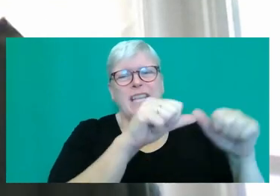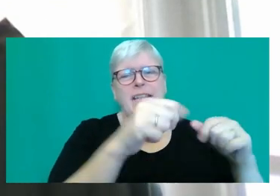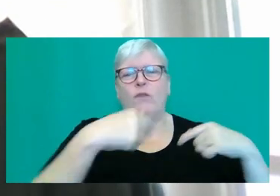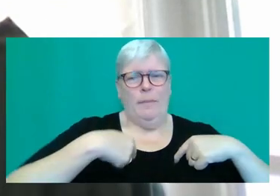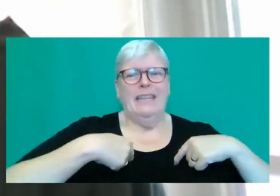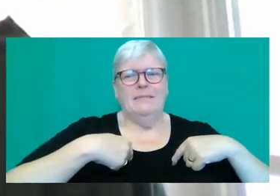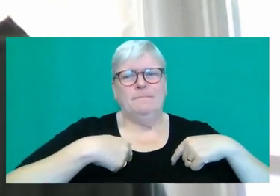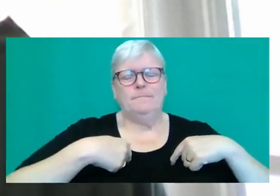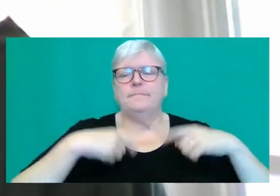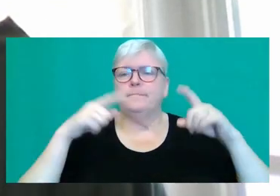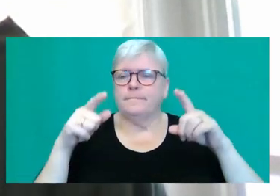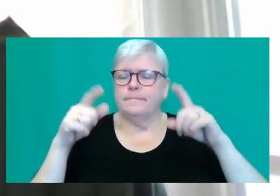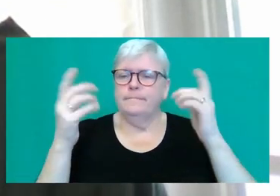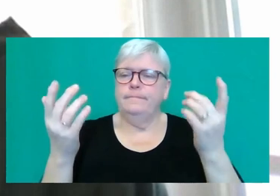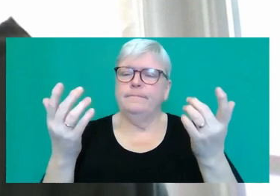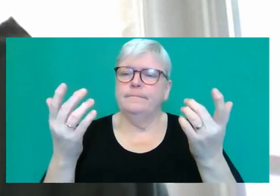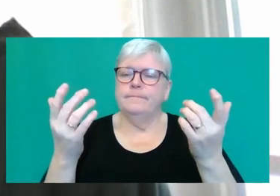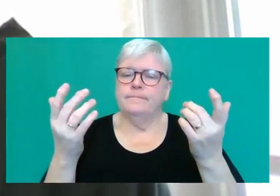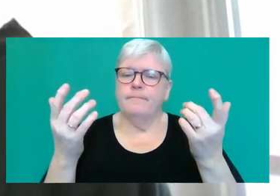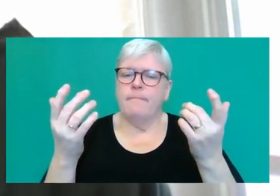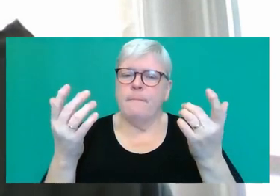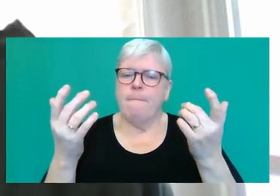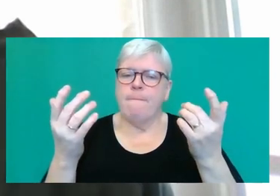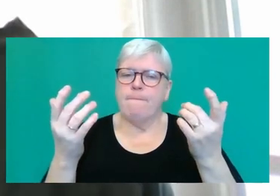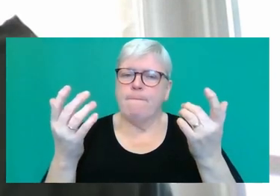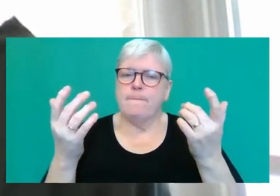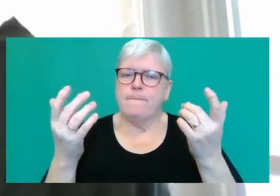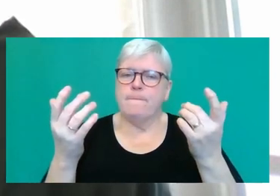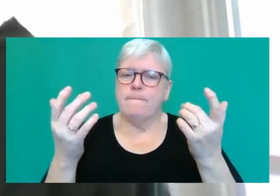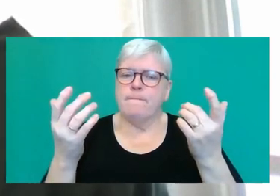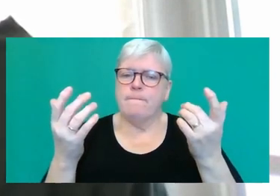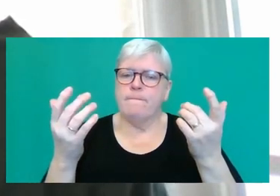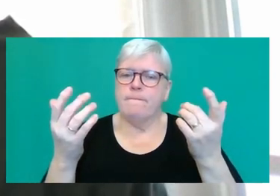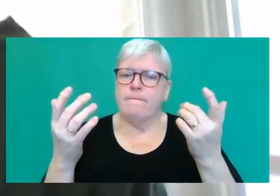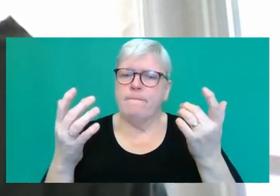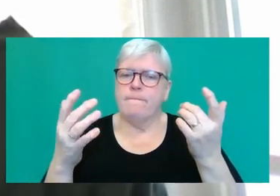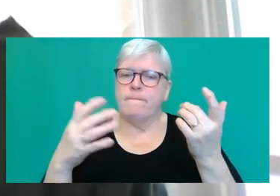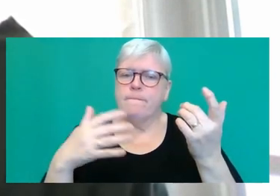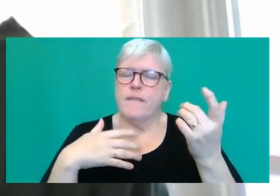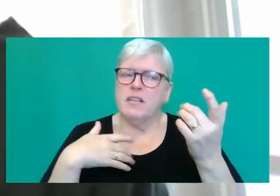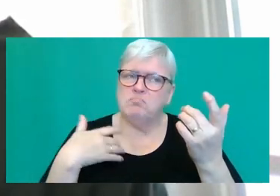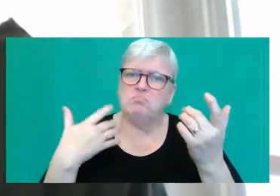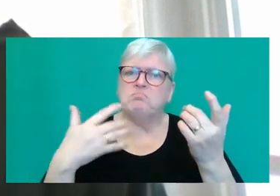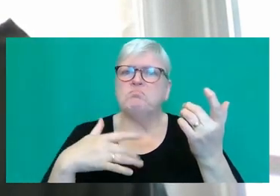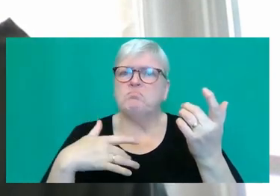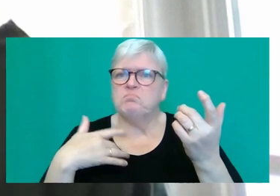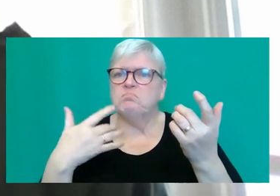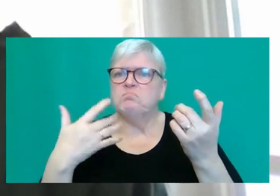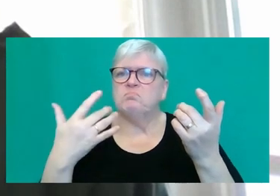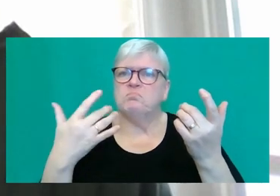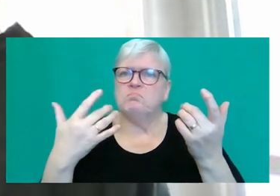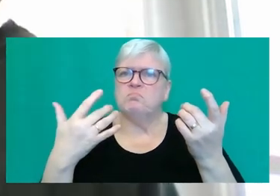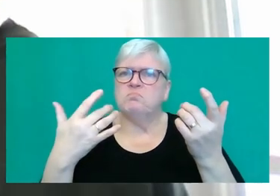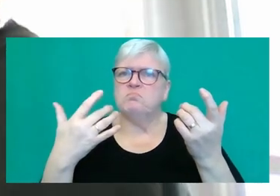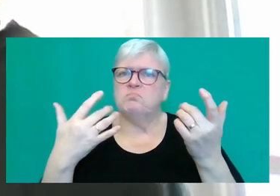I mean, the overarching thing that drives the